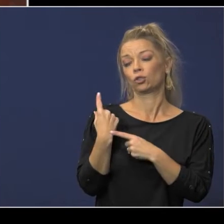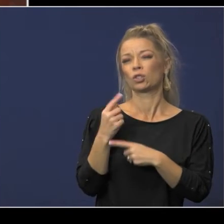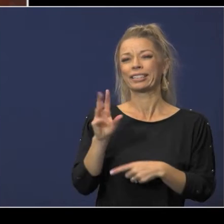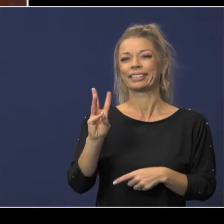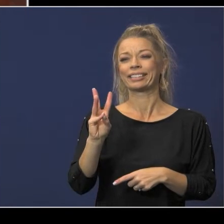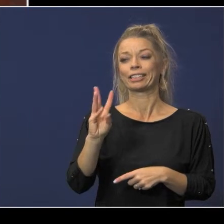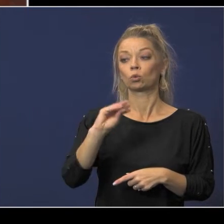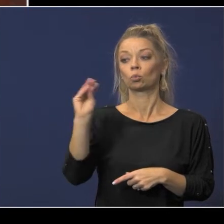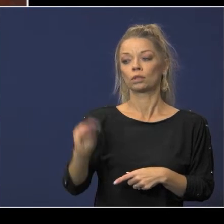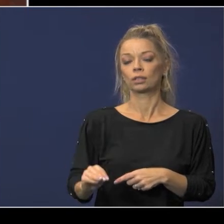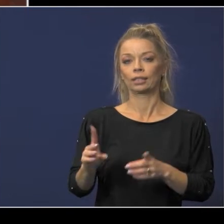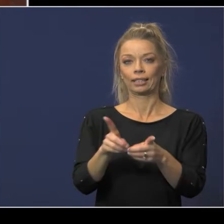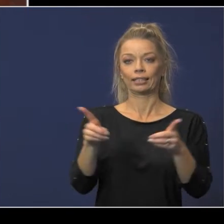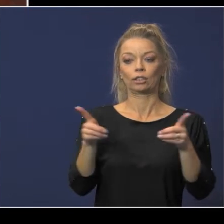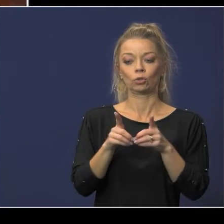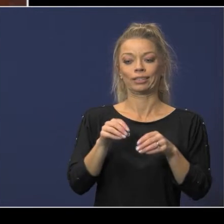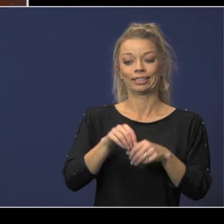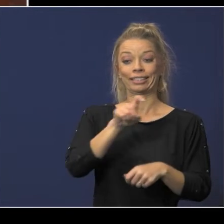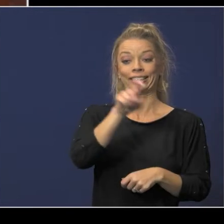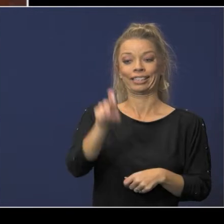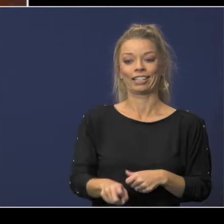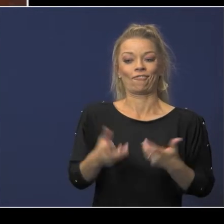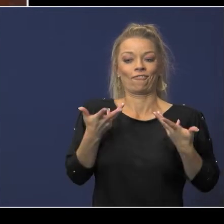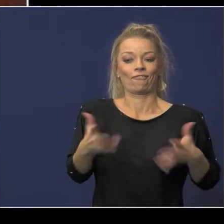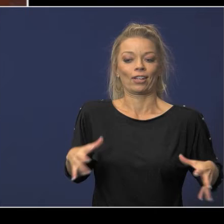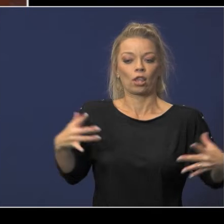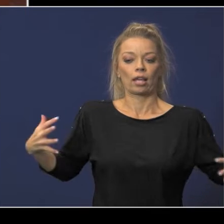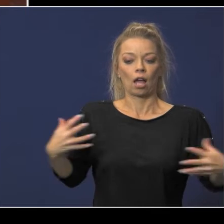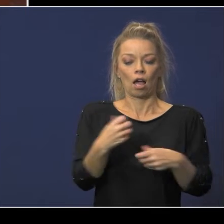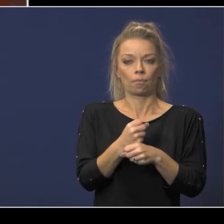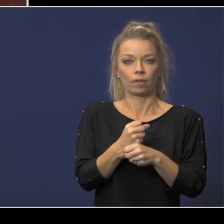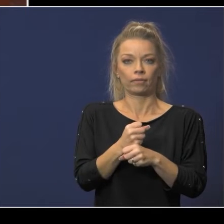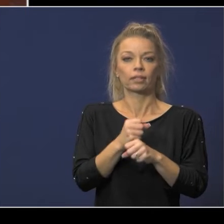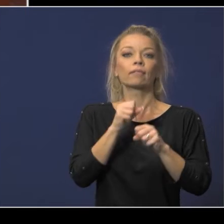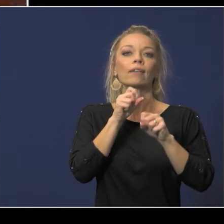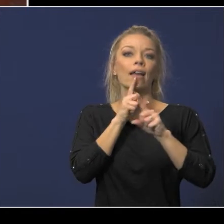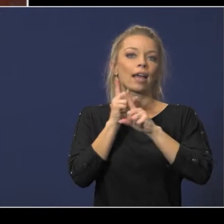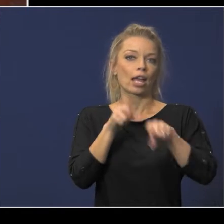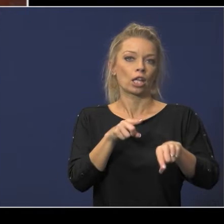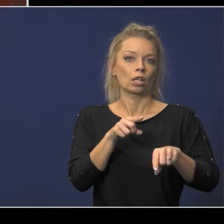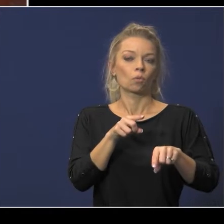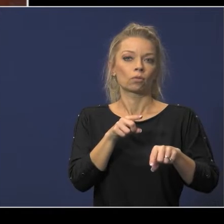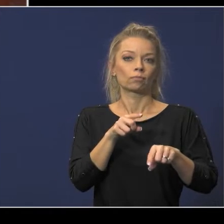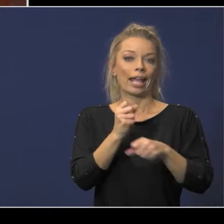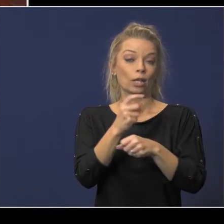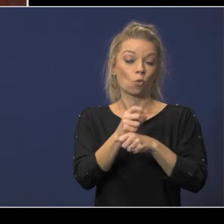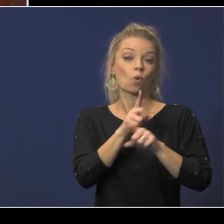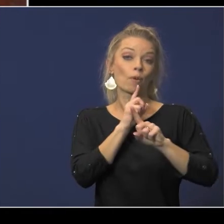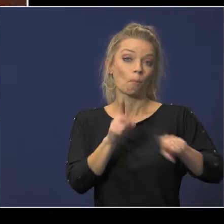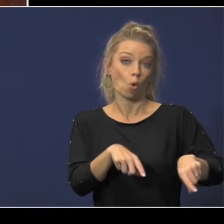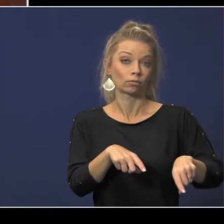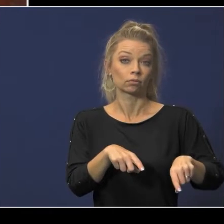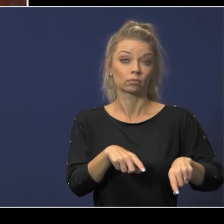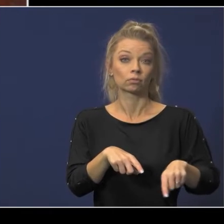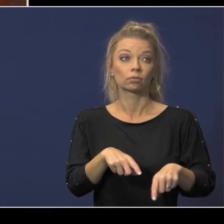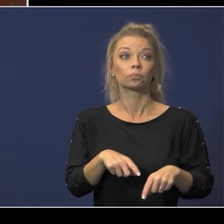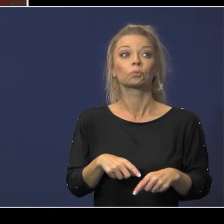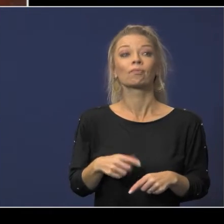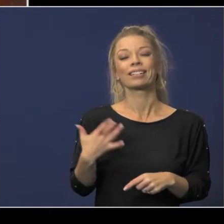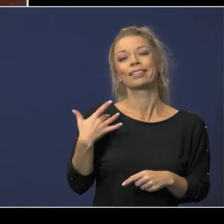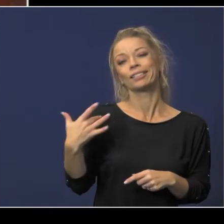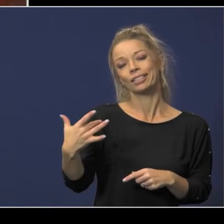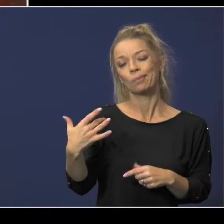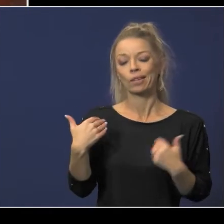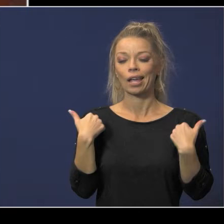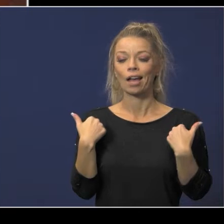six percent of the districts in texas completed the comprehensive annual financial report so they typically prepare what's called